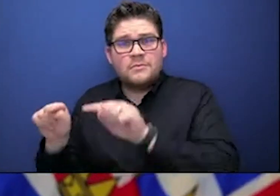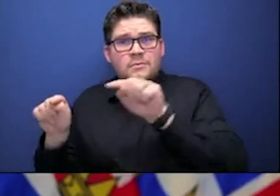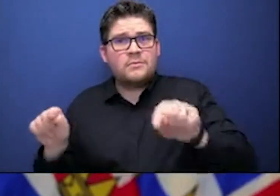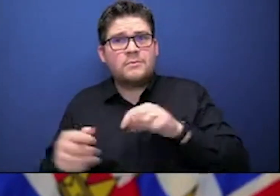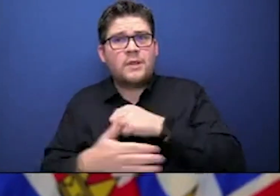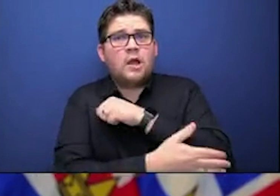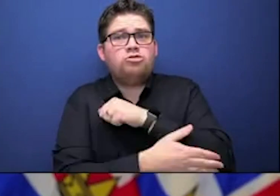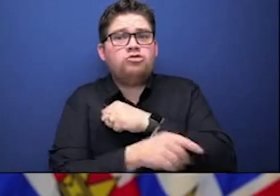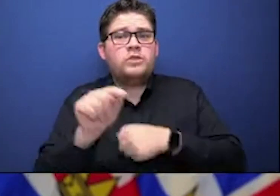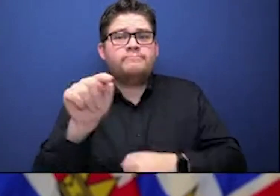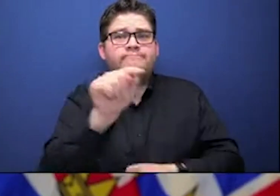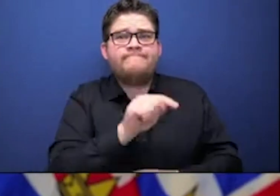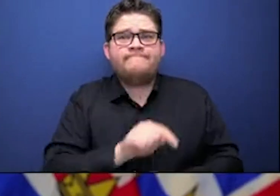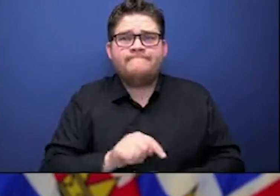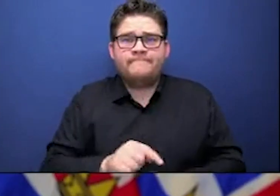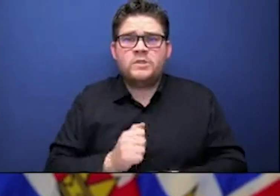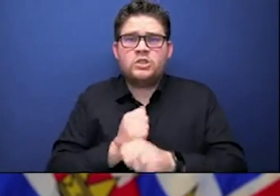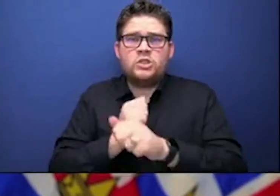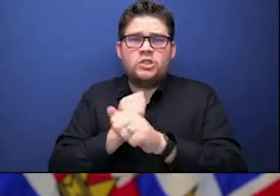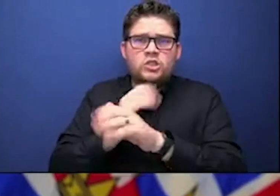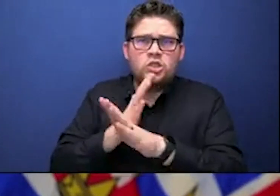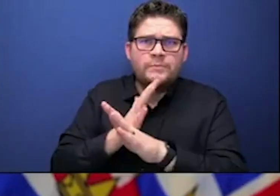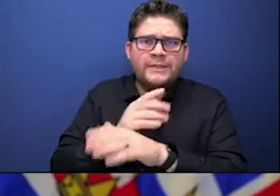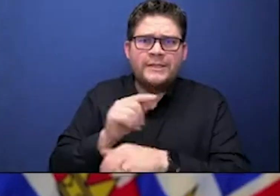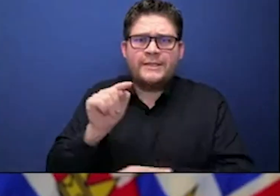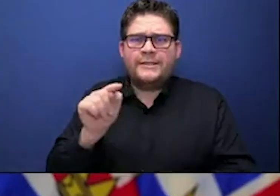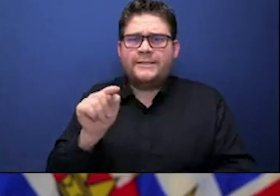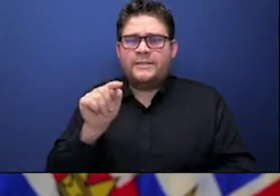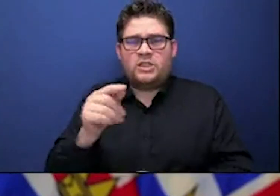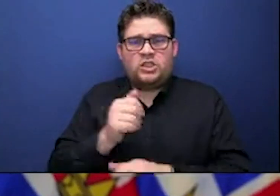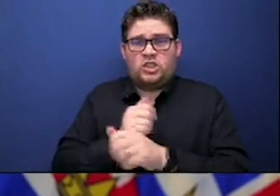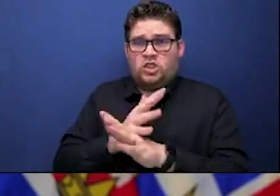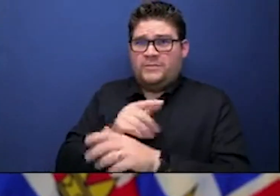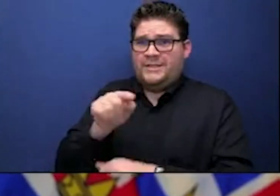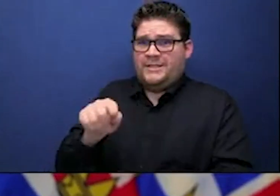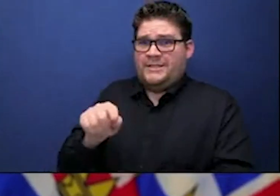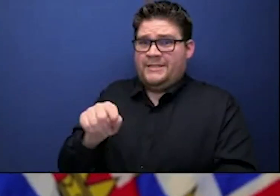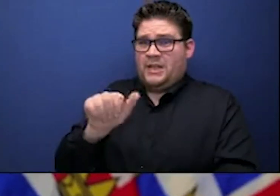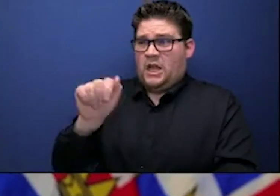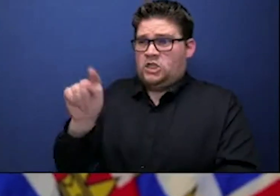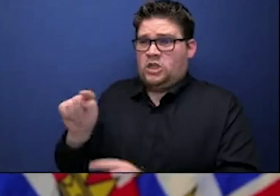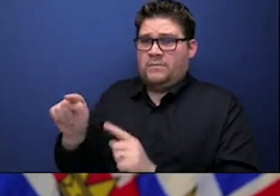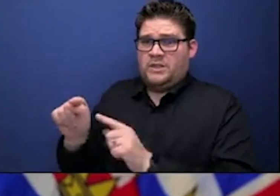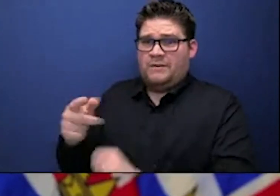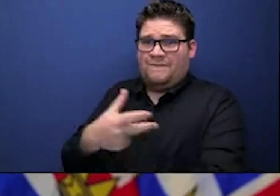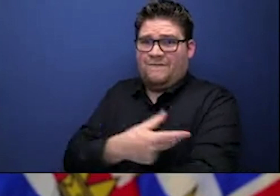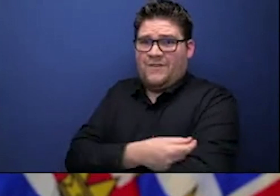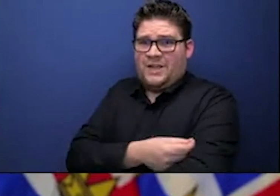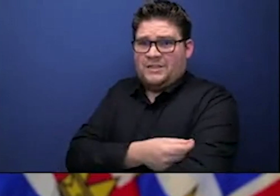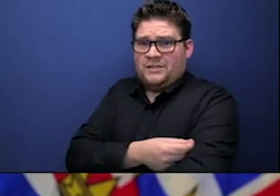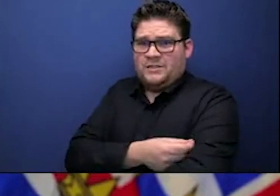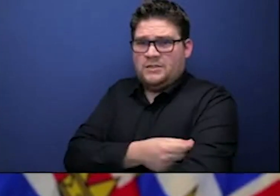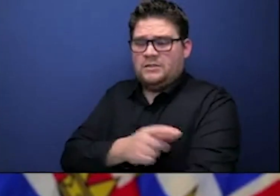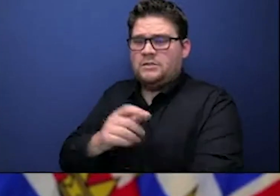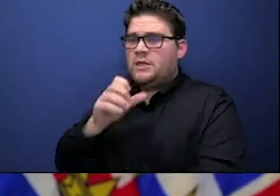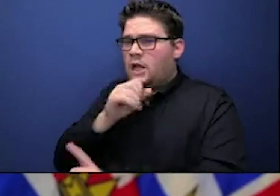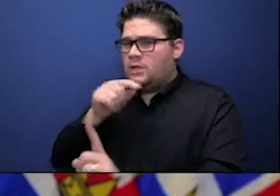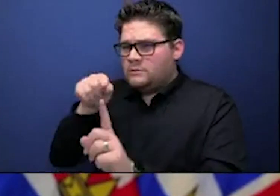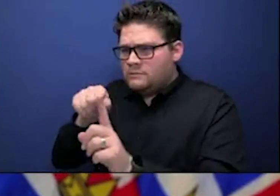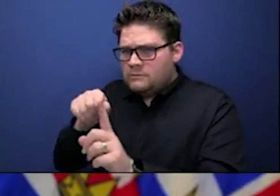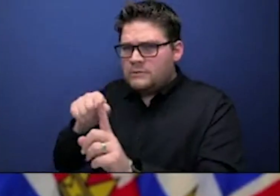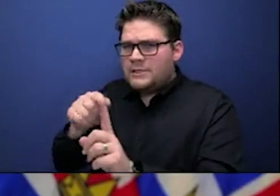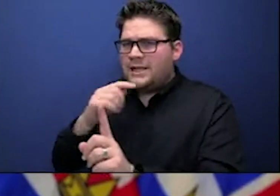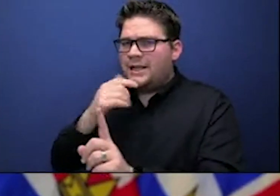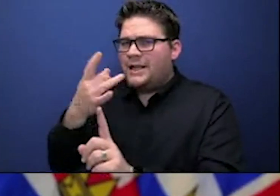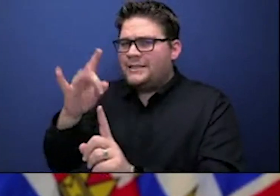from 18 to, I believe it's 55 or 60. And a number of other countries are doing the same thing. I think there's 9 or 10 now around the